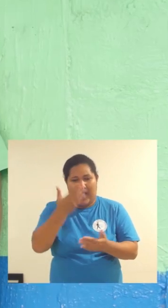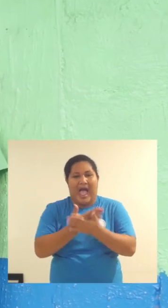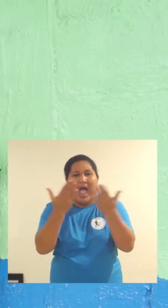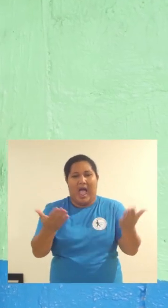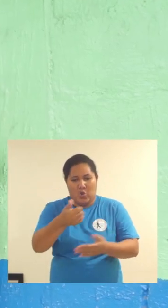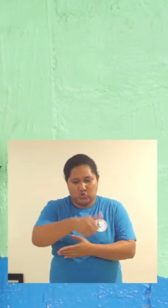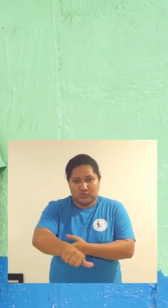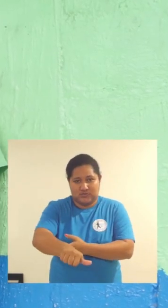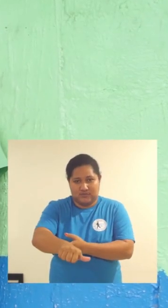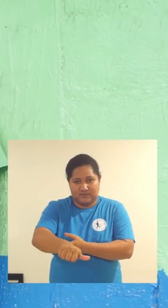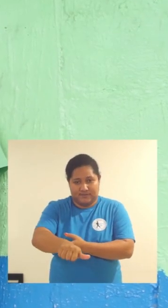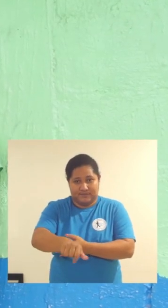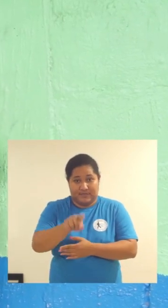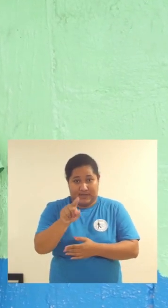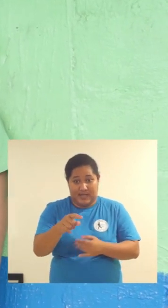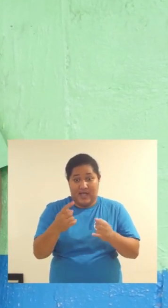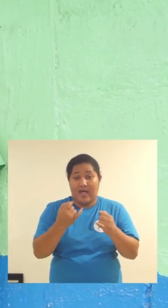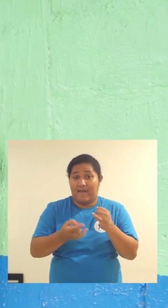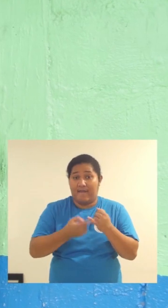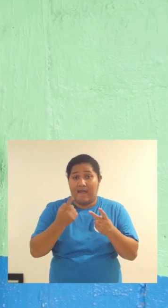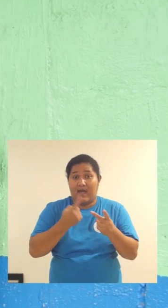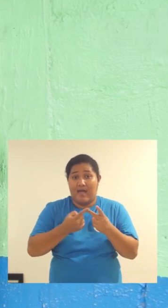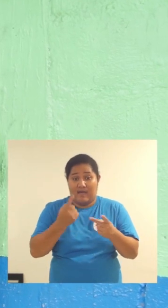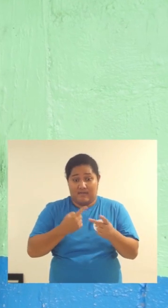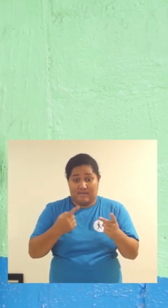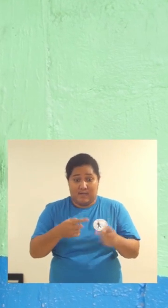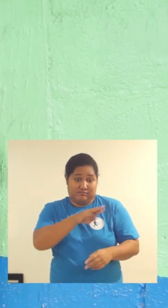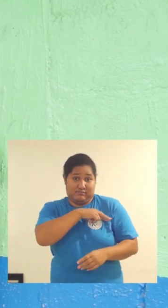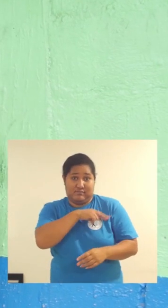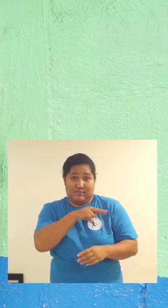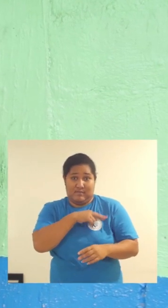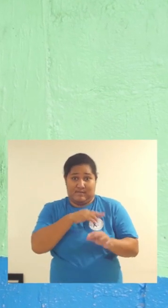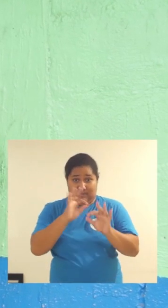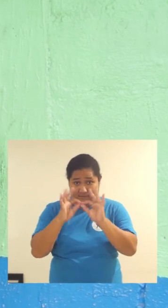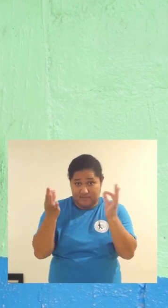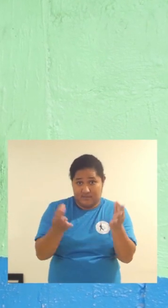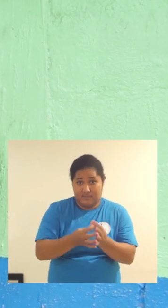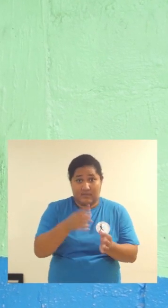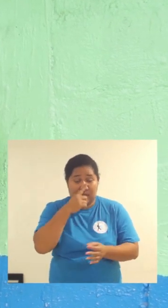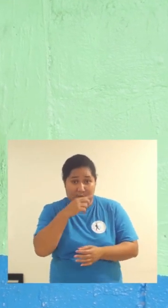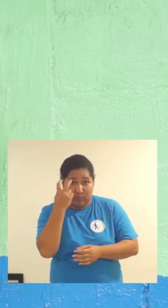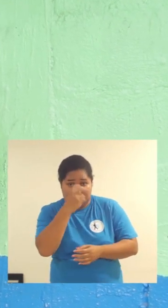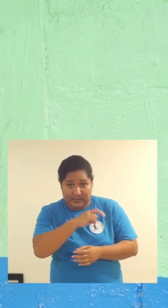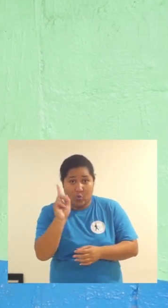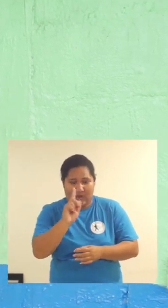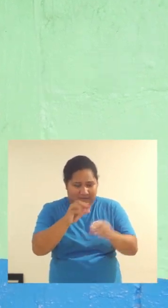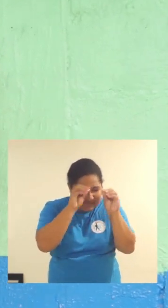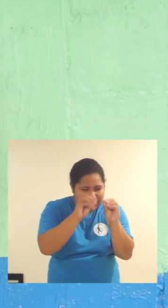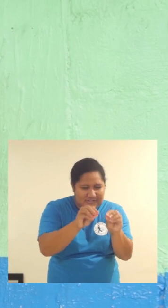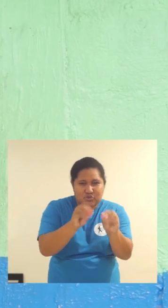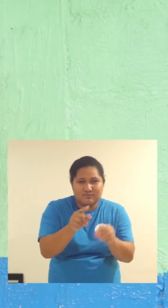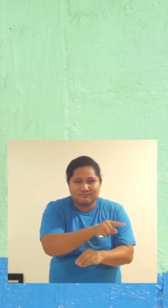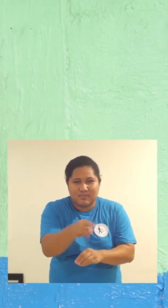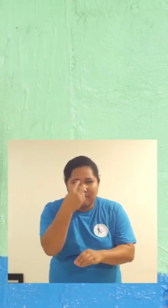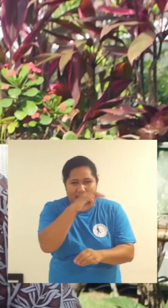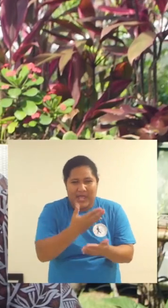it. In the next country, even so we not going do it.